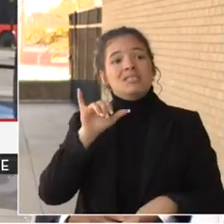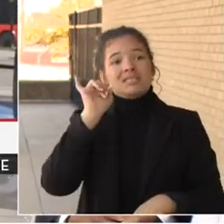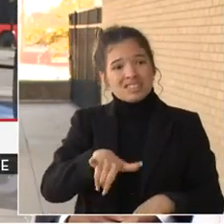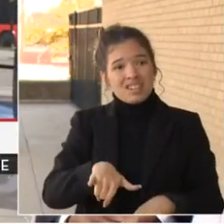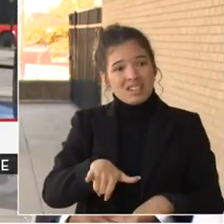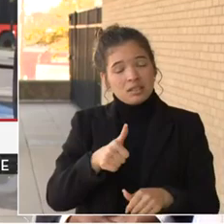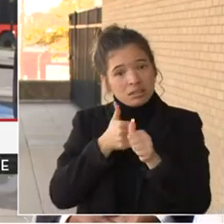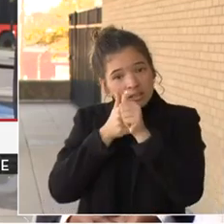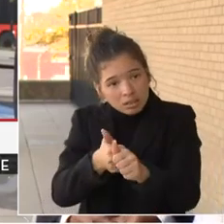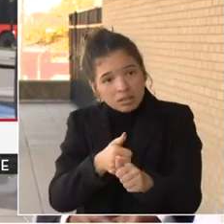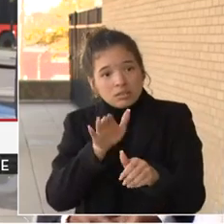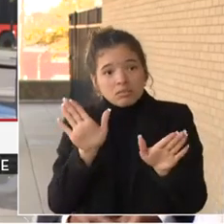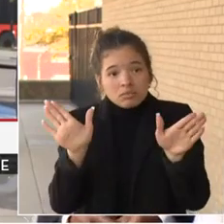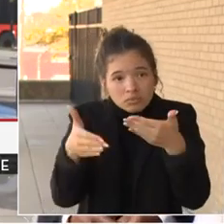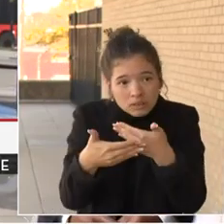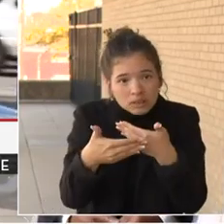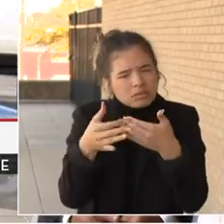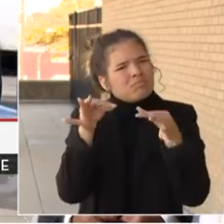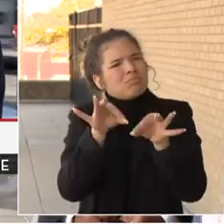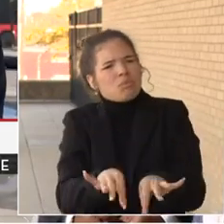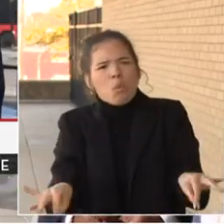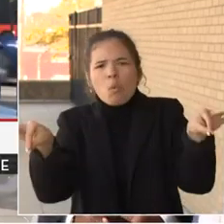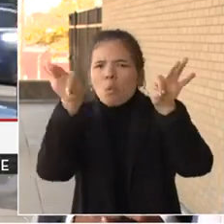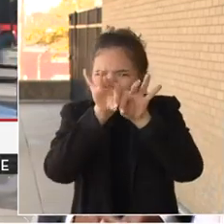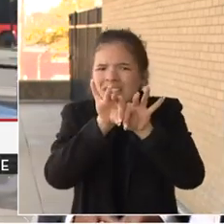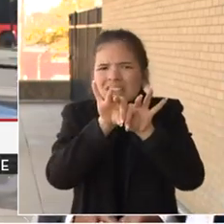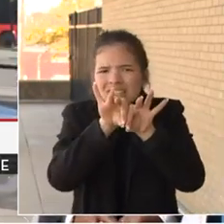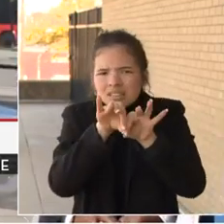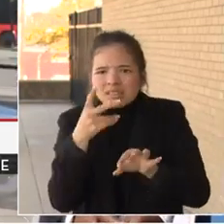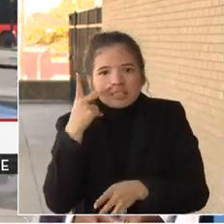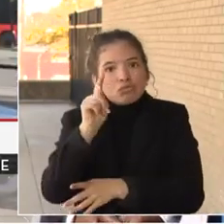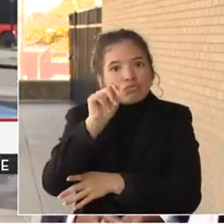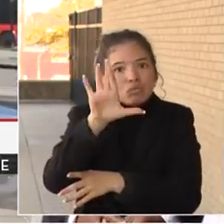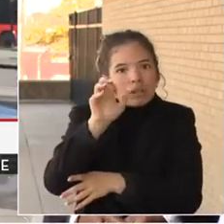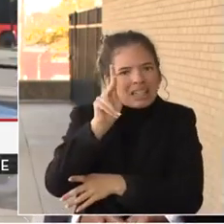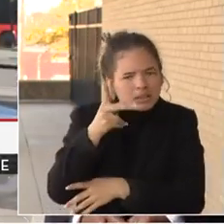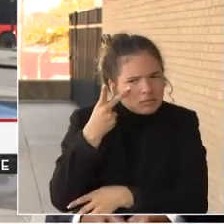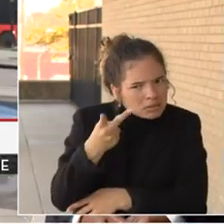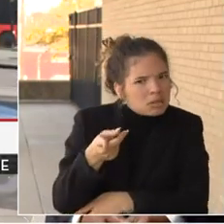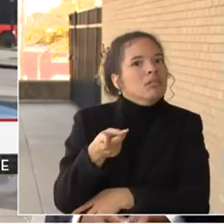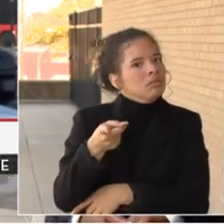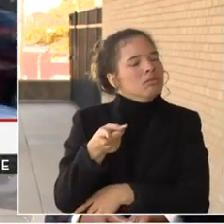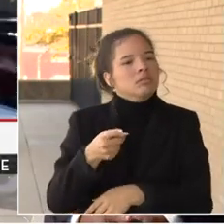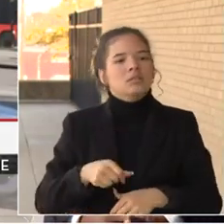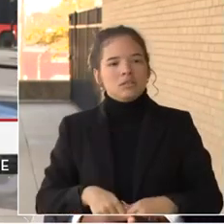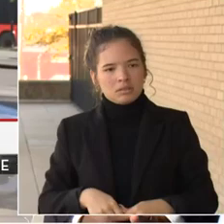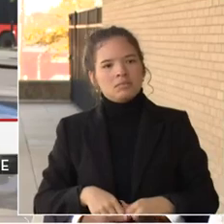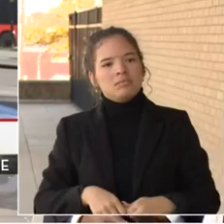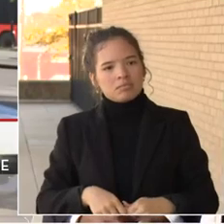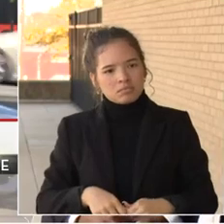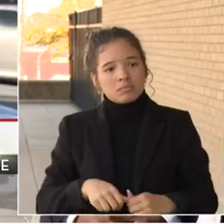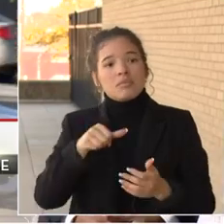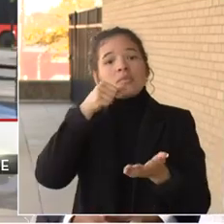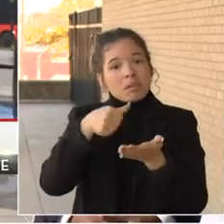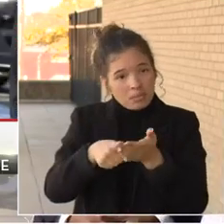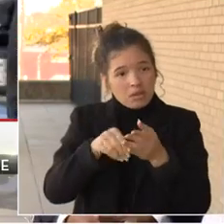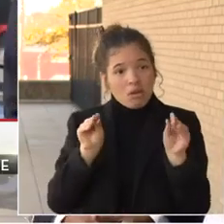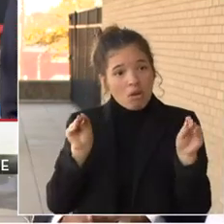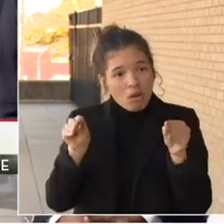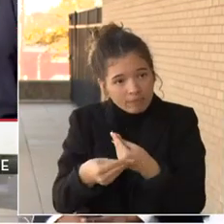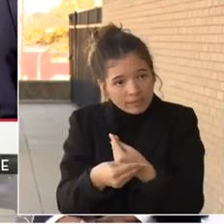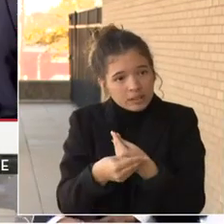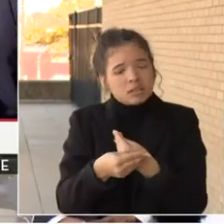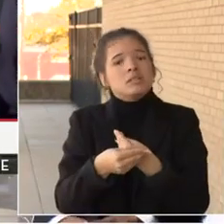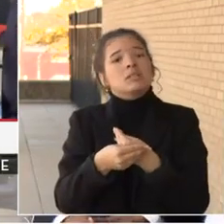items of value from sitting on your front porch. The Postal Service provides a service called informed